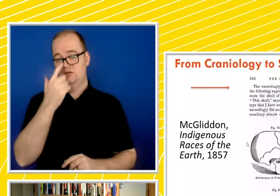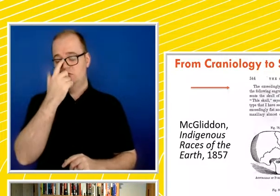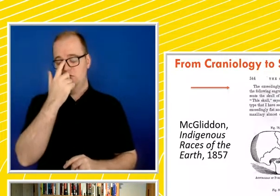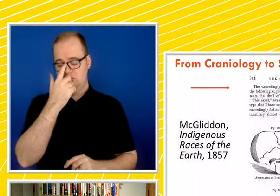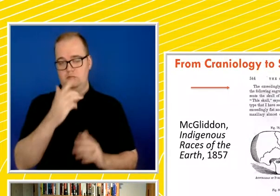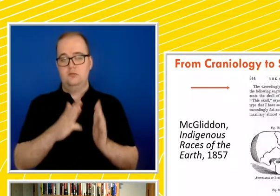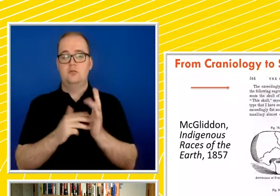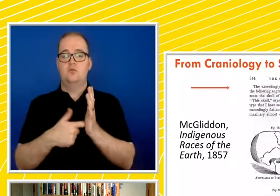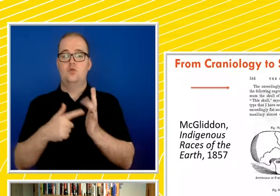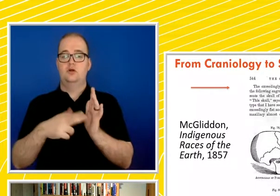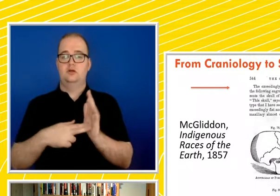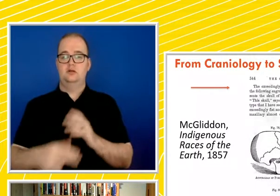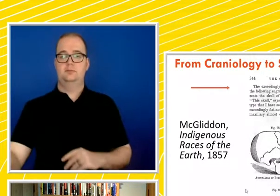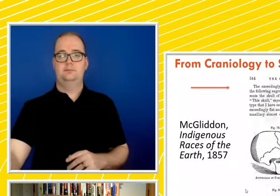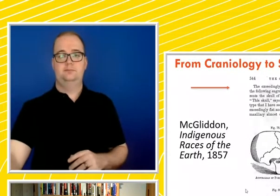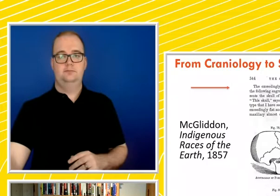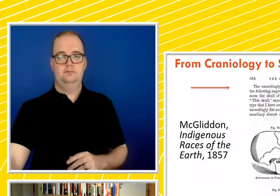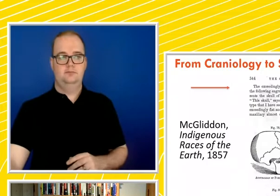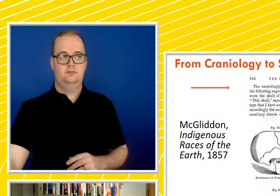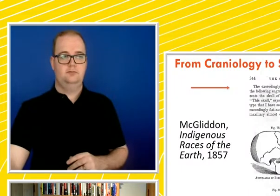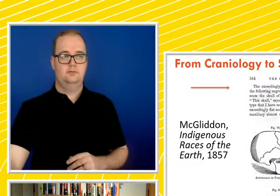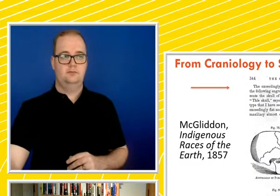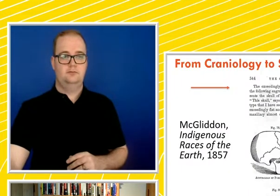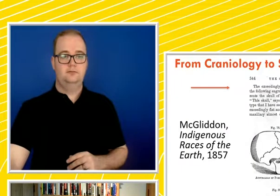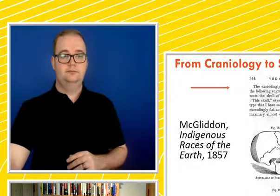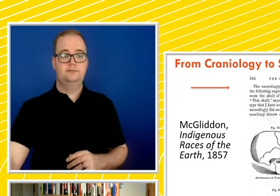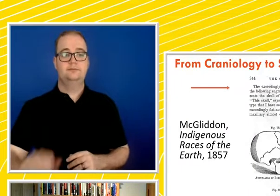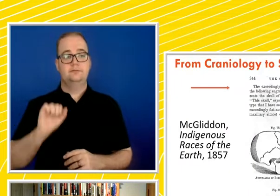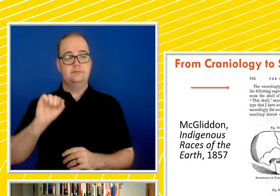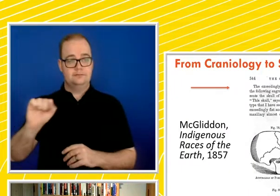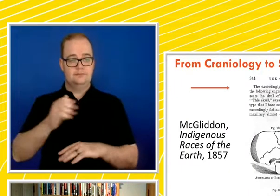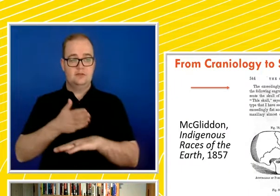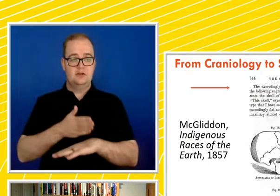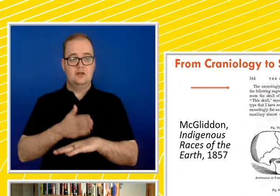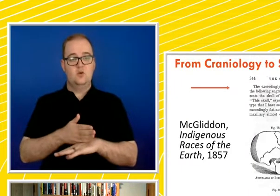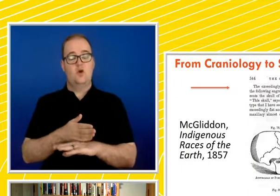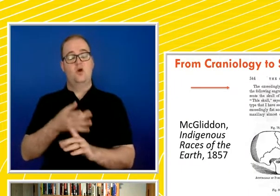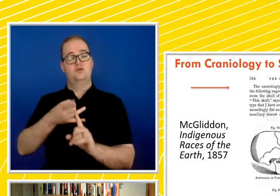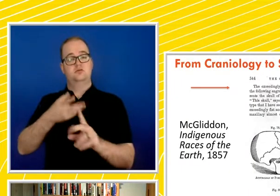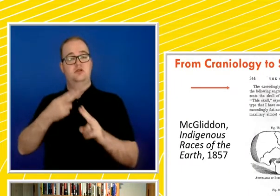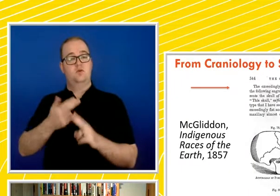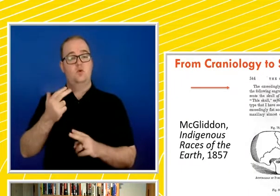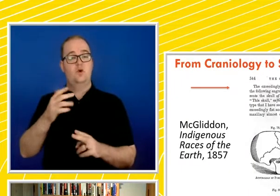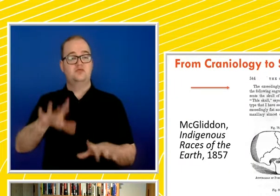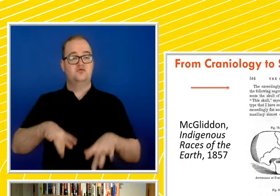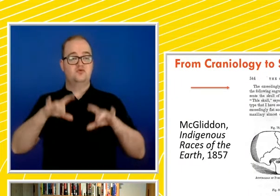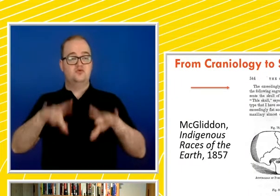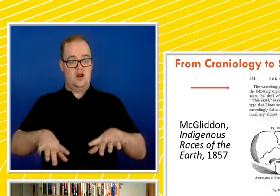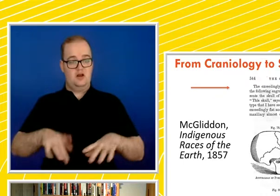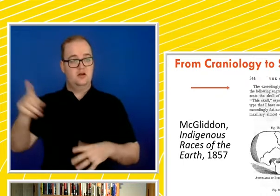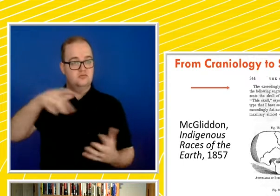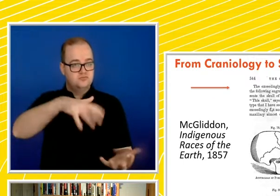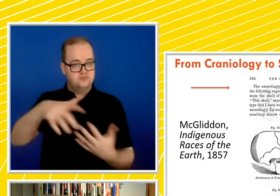work, this is applicable to the Australian cases that Morton had collected, where he